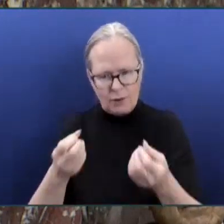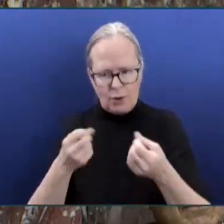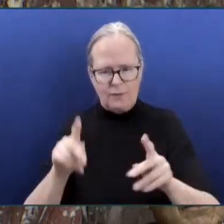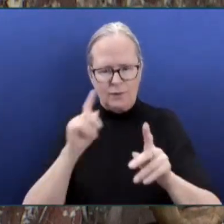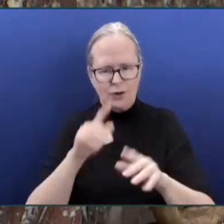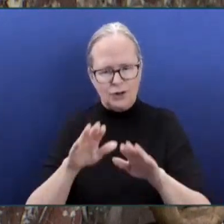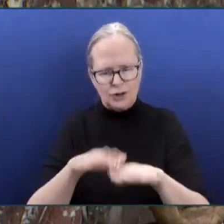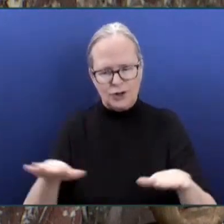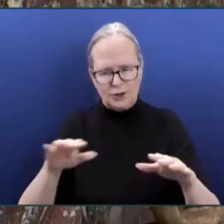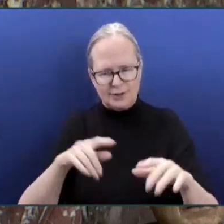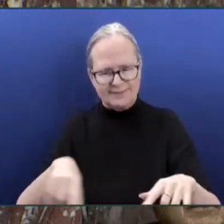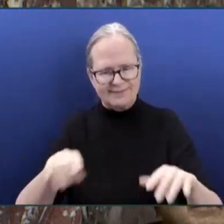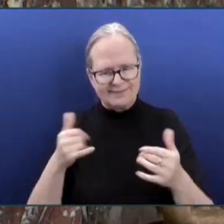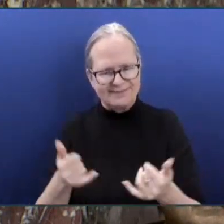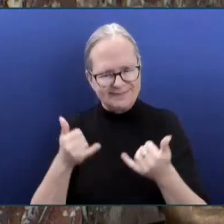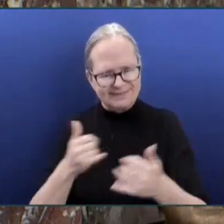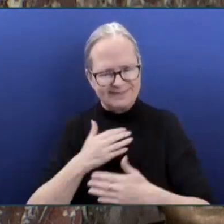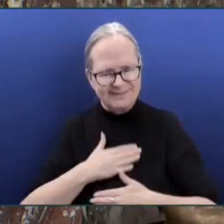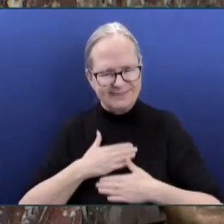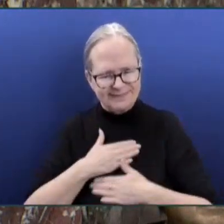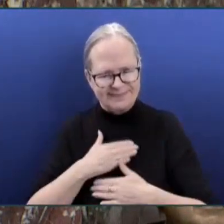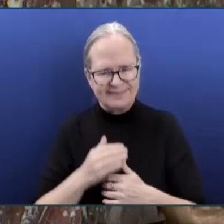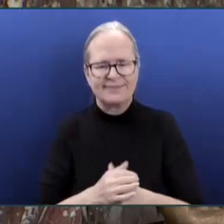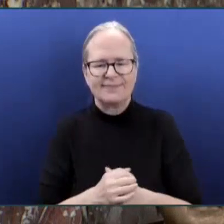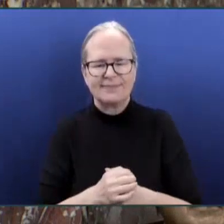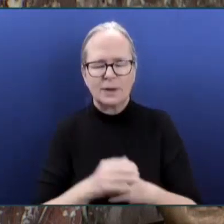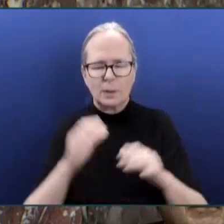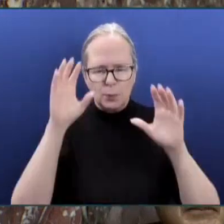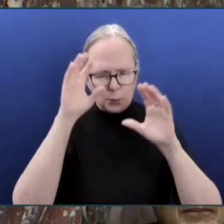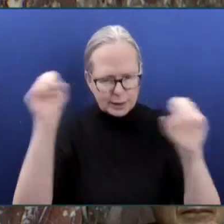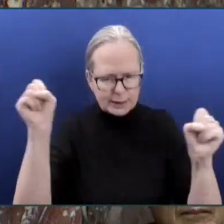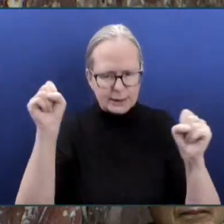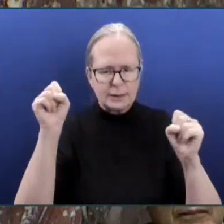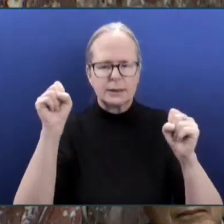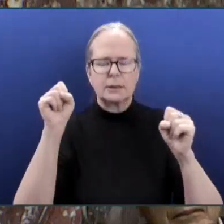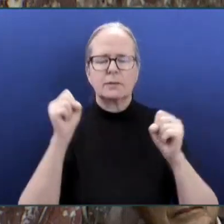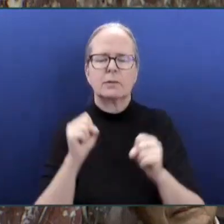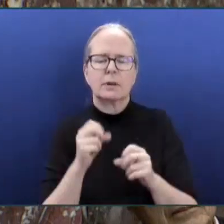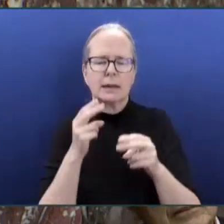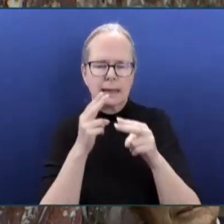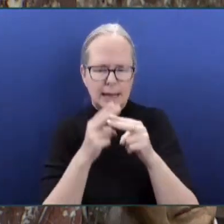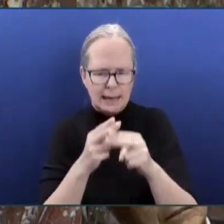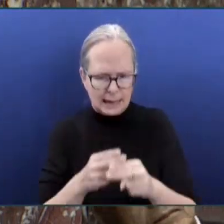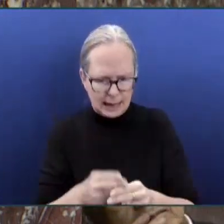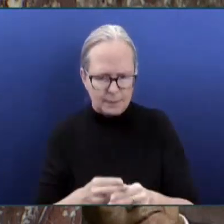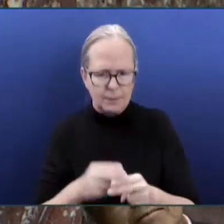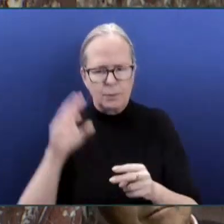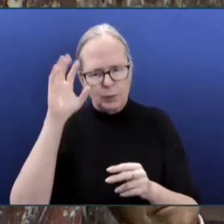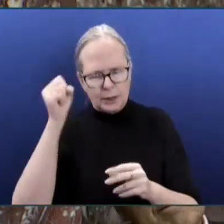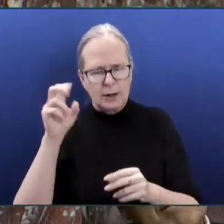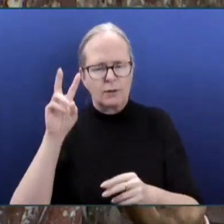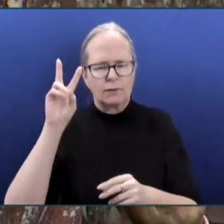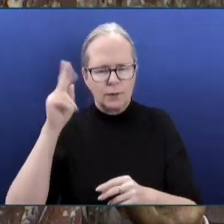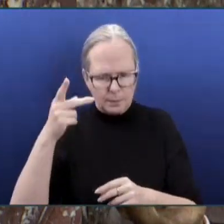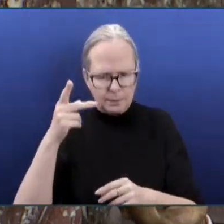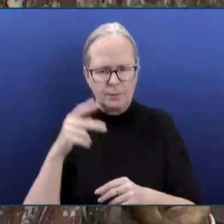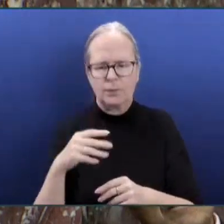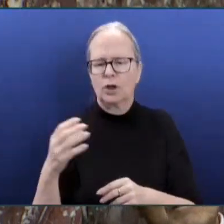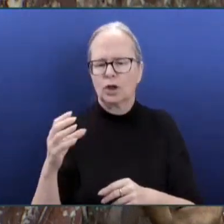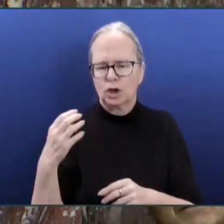Farhan Khan, Vice President. Nicole Nagra, Referee-in-Chief. Thomas Steeves, Register and Treasurer.